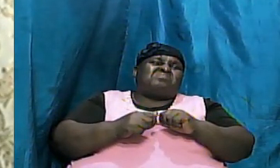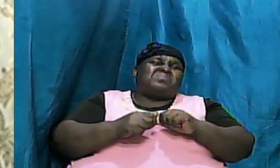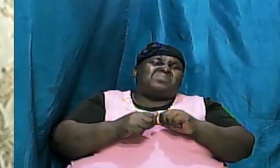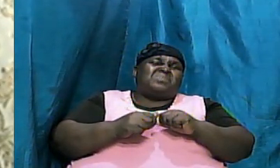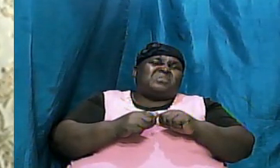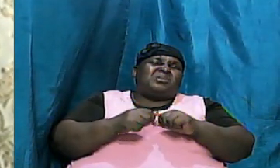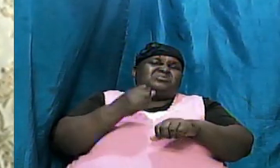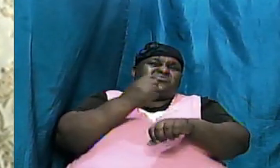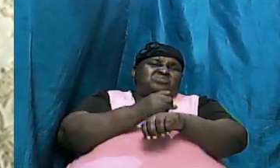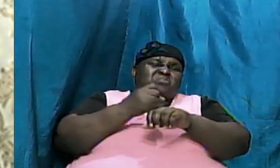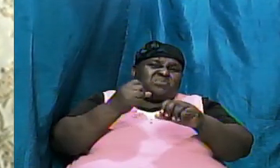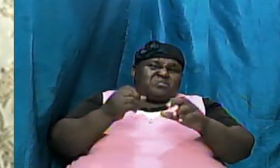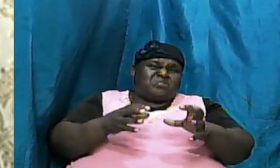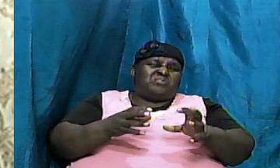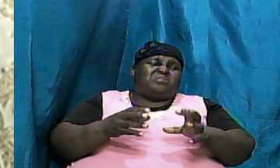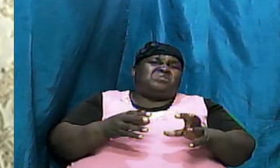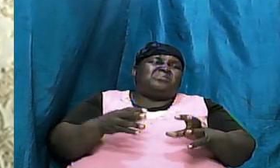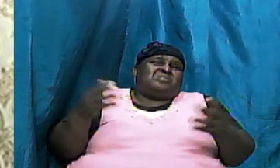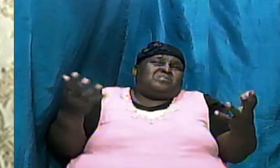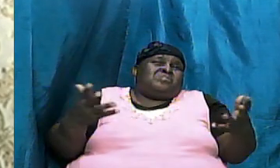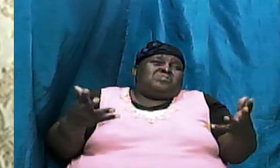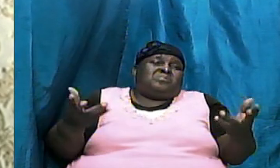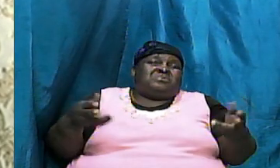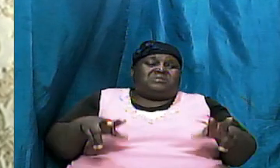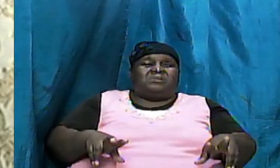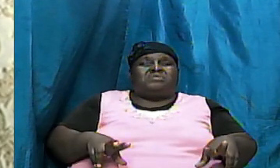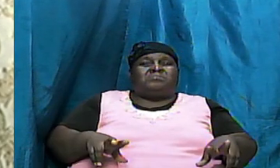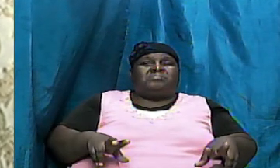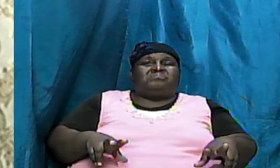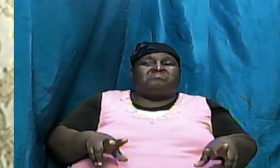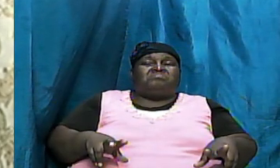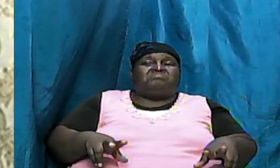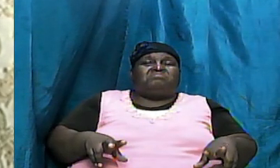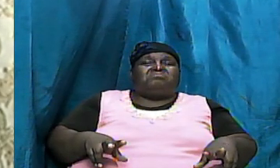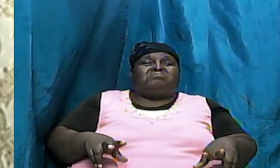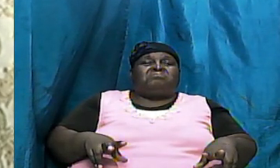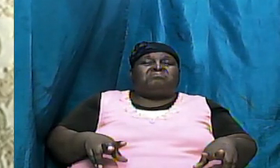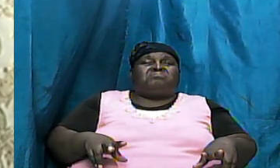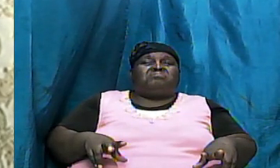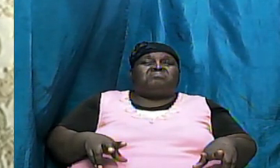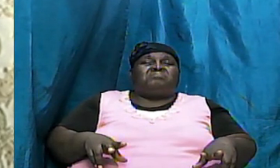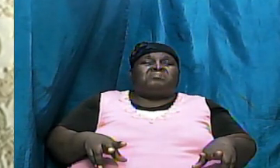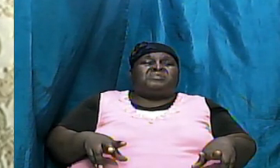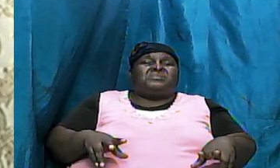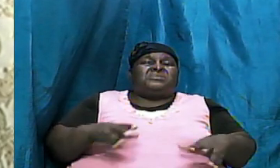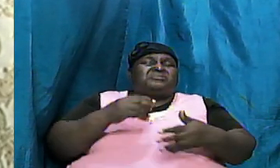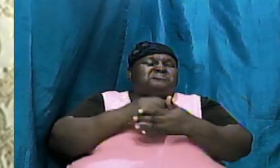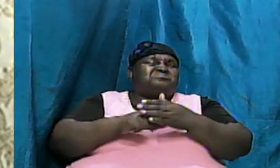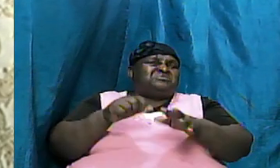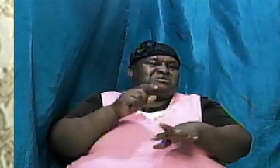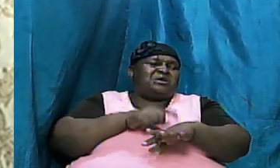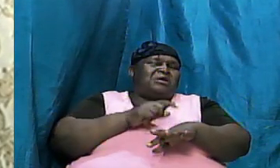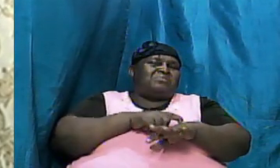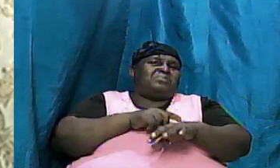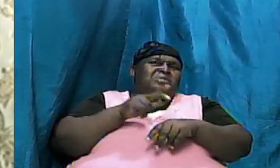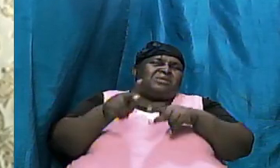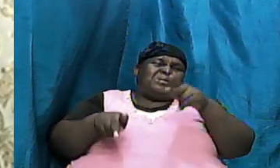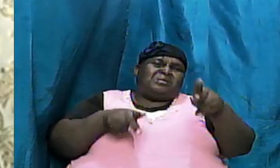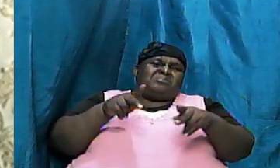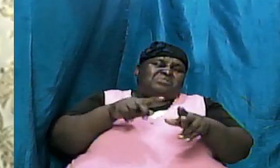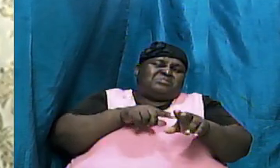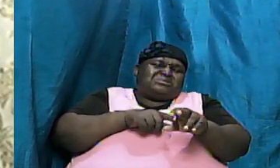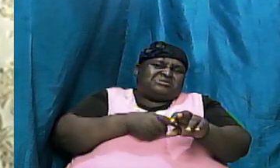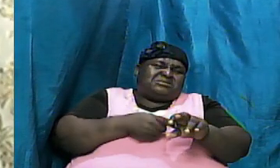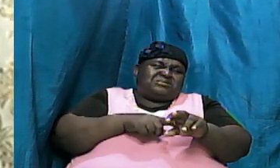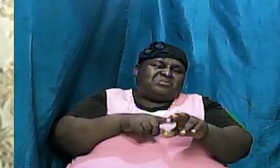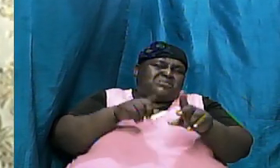and what has happened over a period of time folks have started